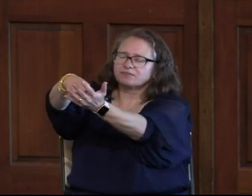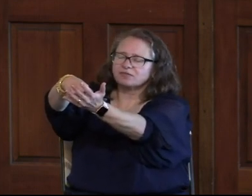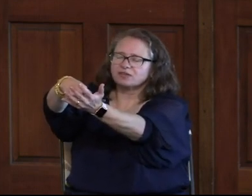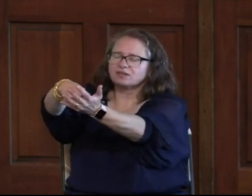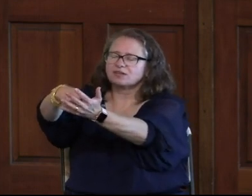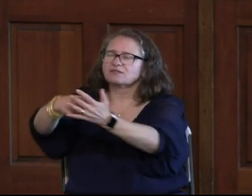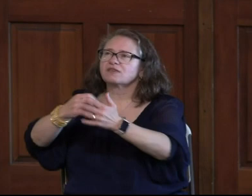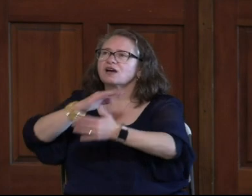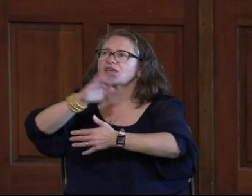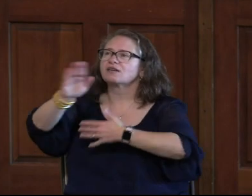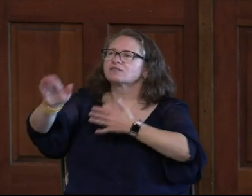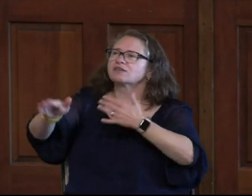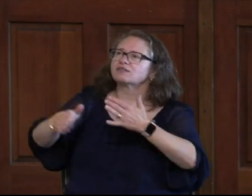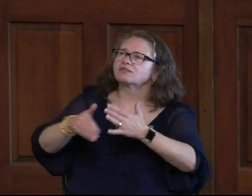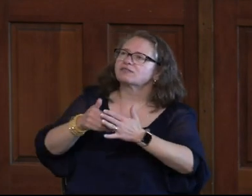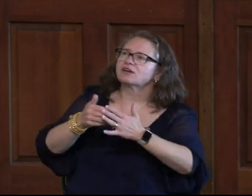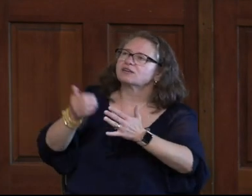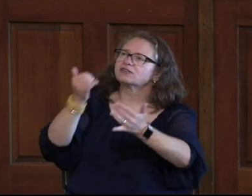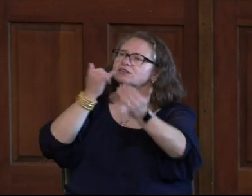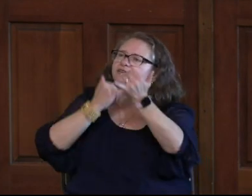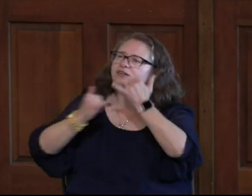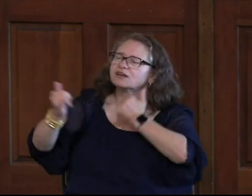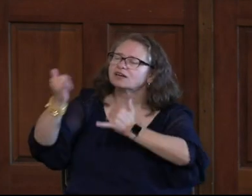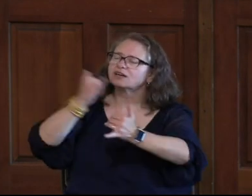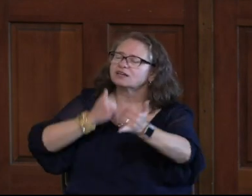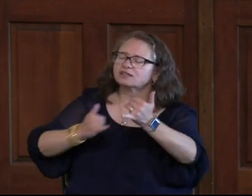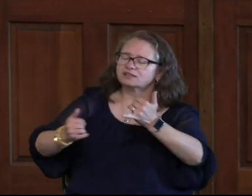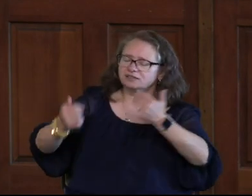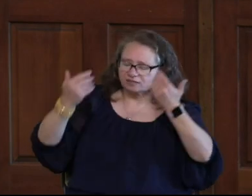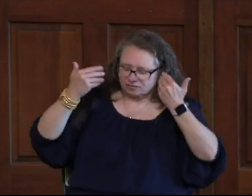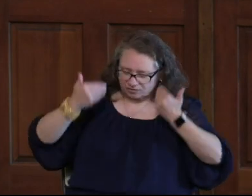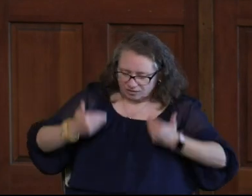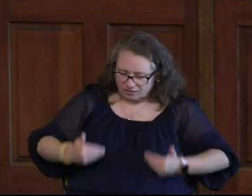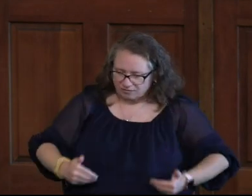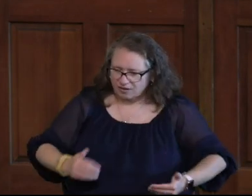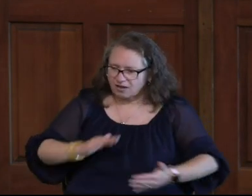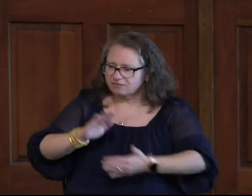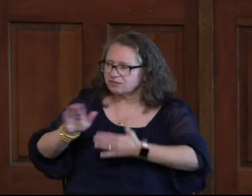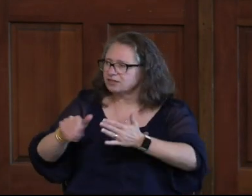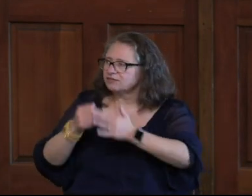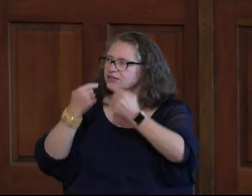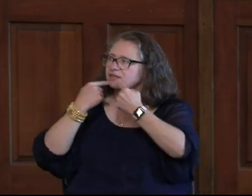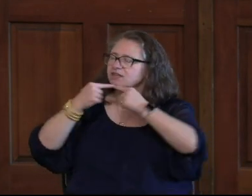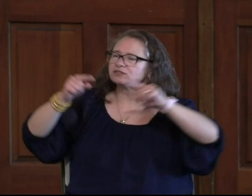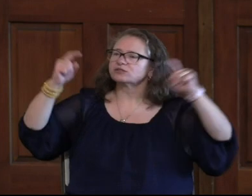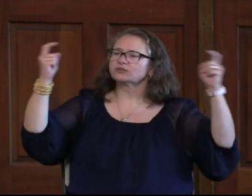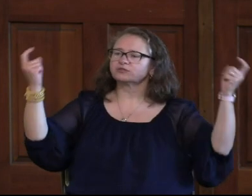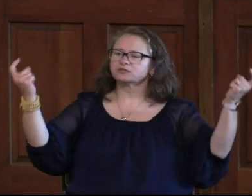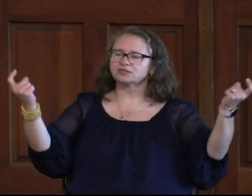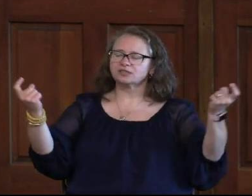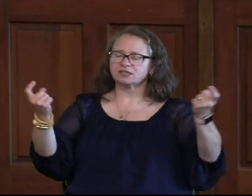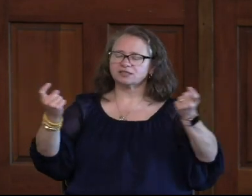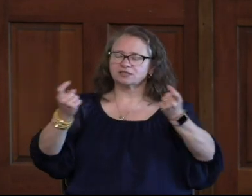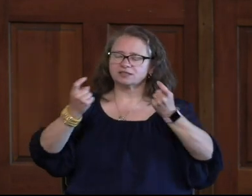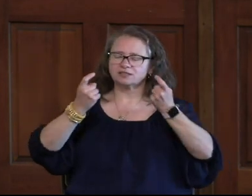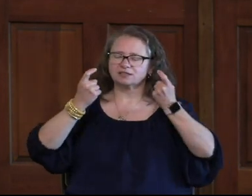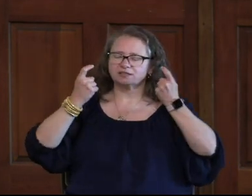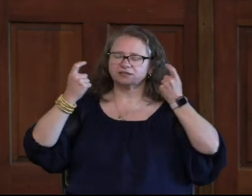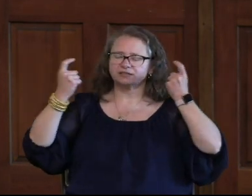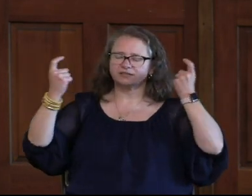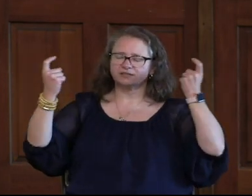You'll have everything you've got You'll have everything you've got got